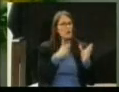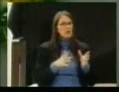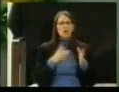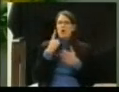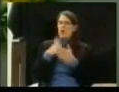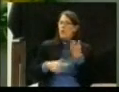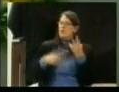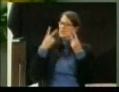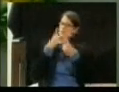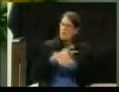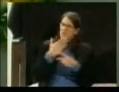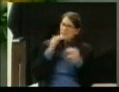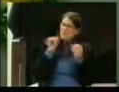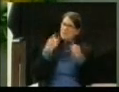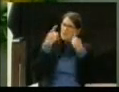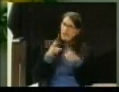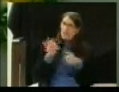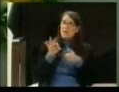What are they asking us to do? Basically,